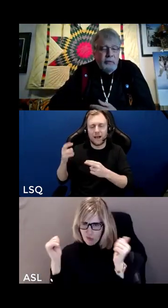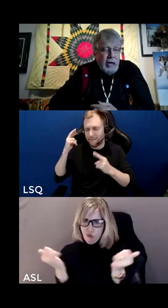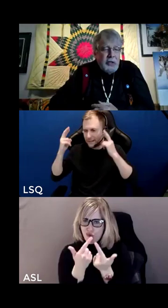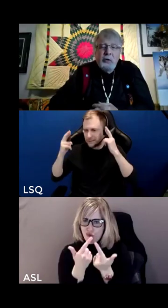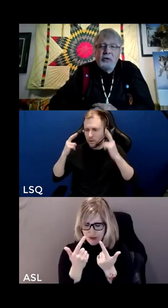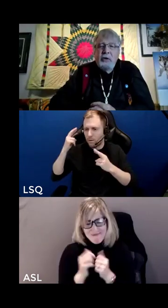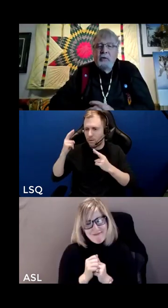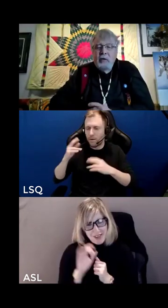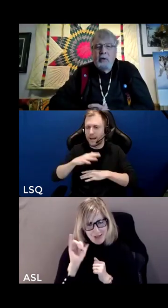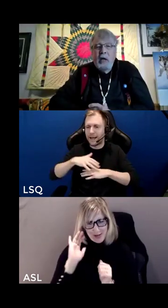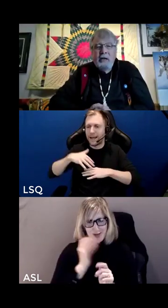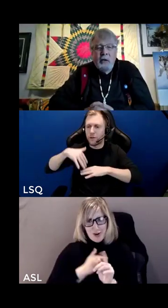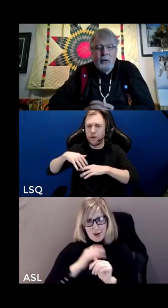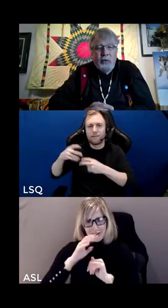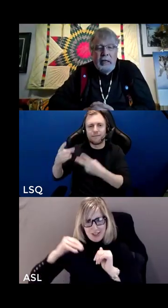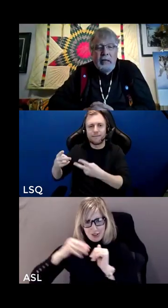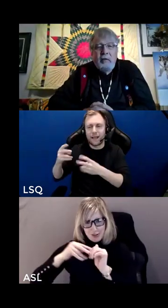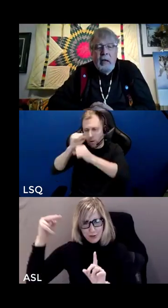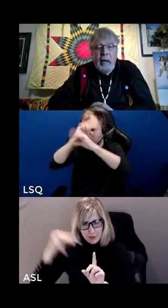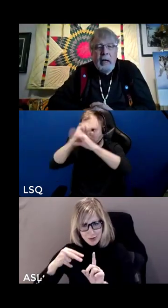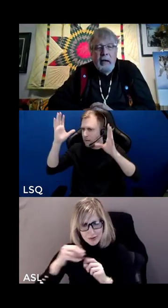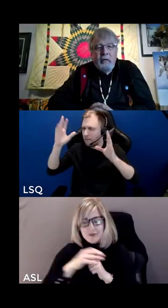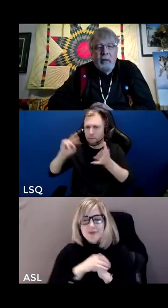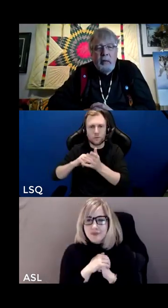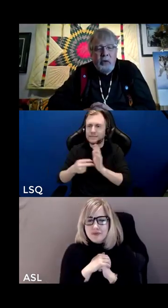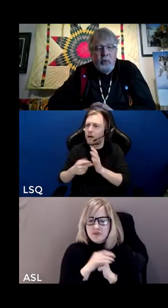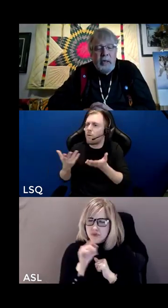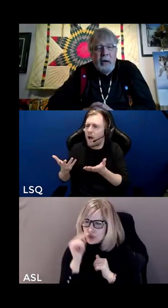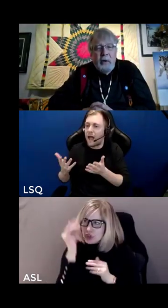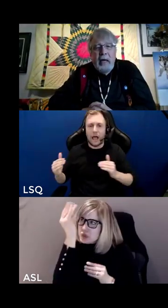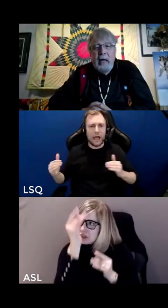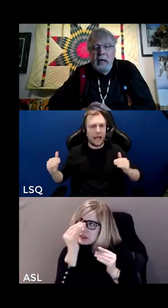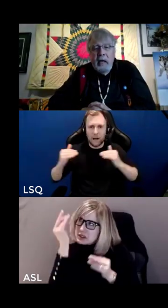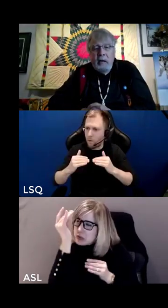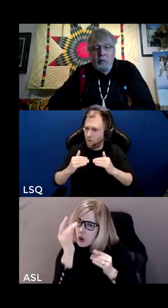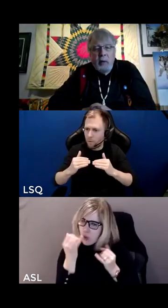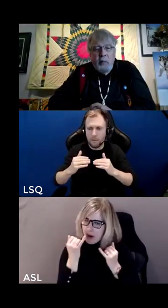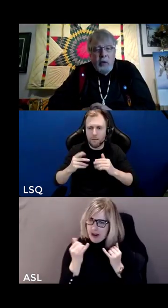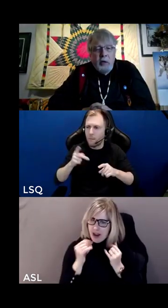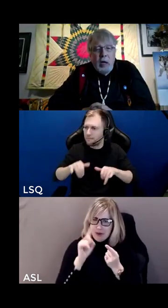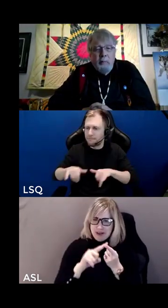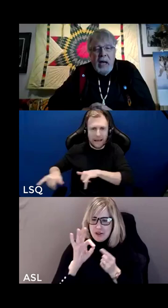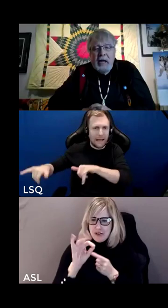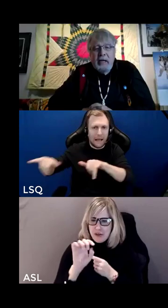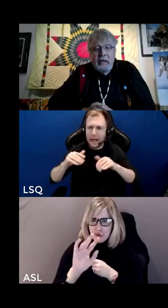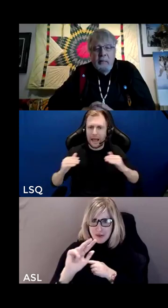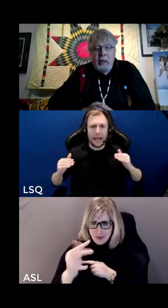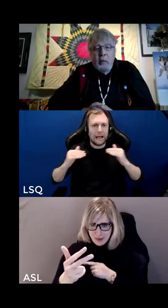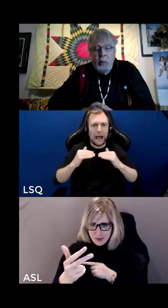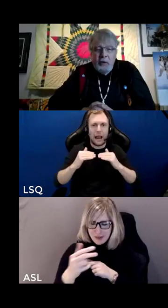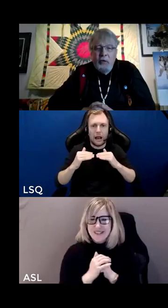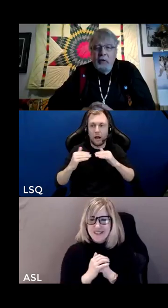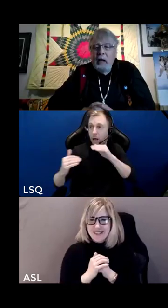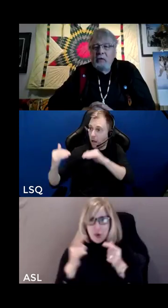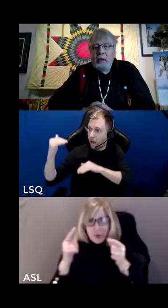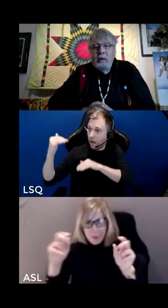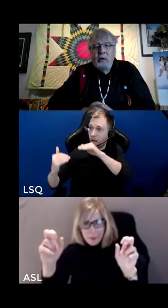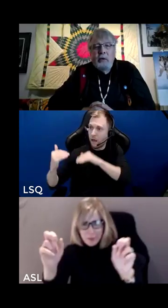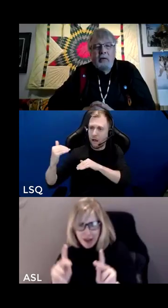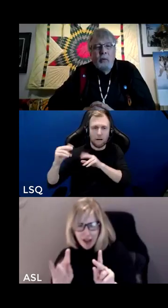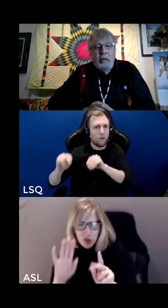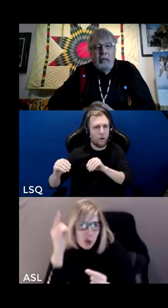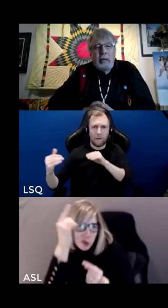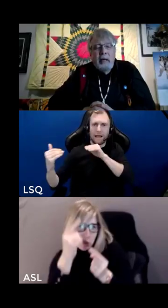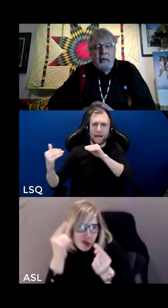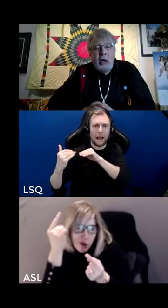we'll invite you to give some thought to those things uh in between now and then and when you come back to bring those thoughts with